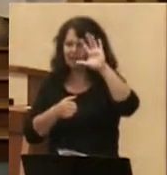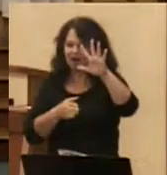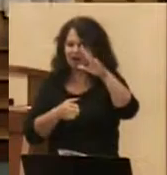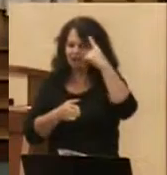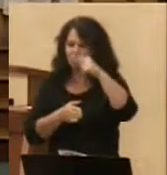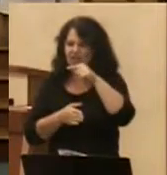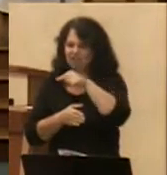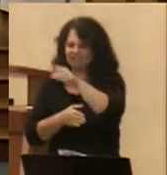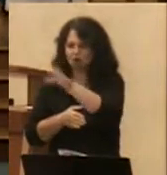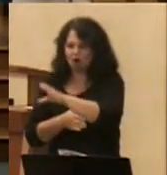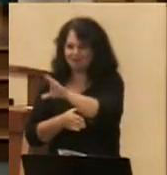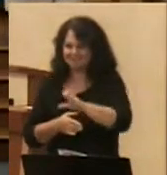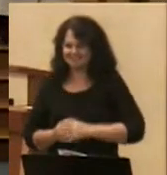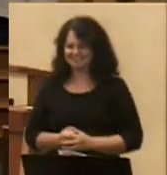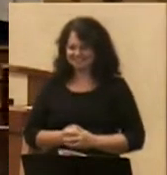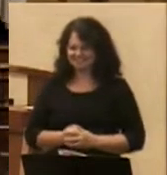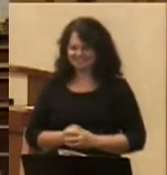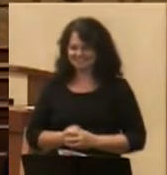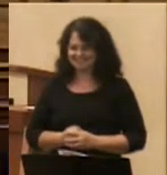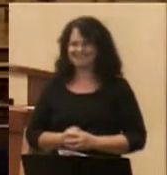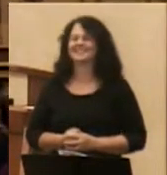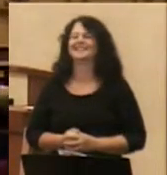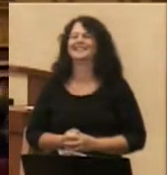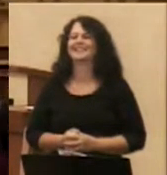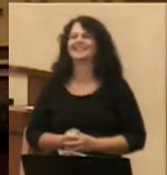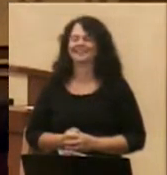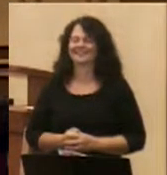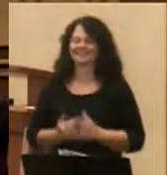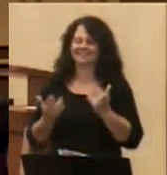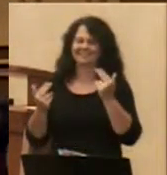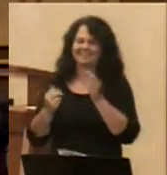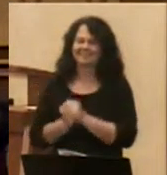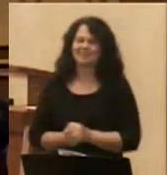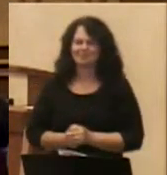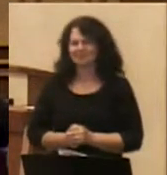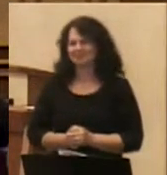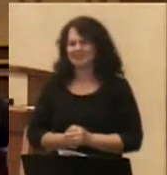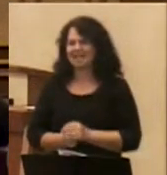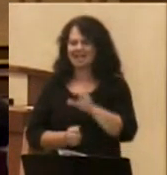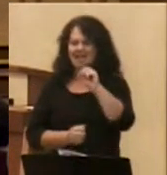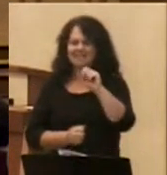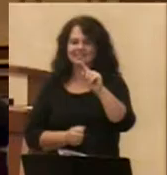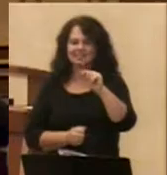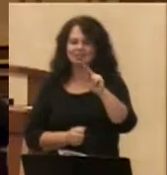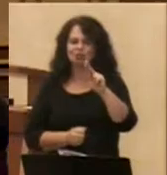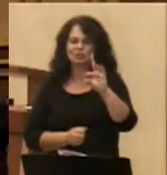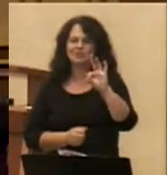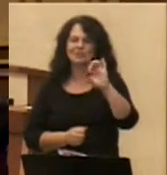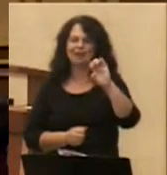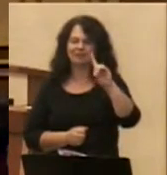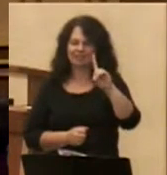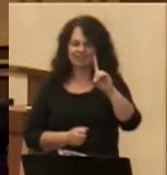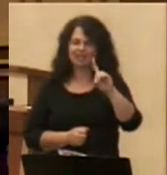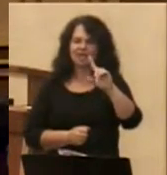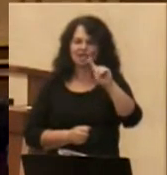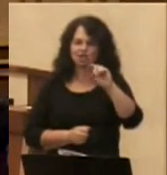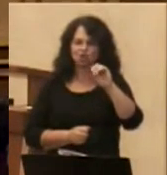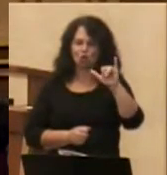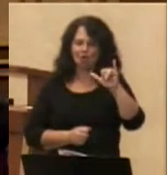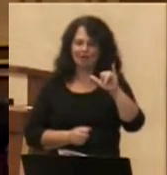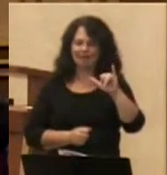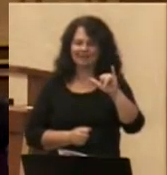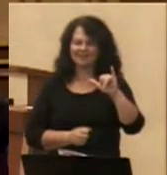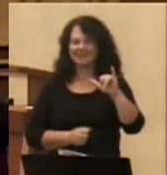Stuffed animals are a great toy for small children. One day a girl named Sophia got a stuffed bear.